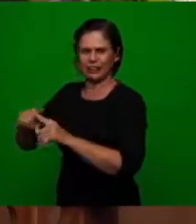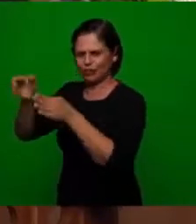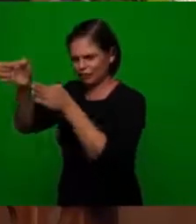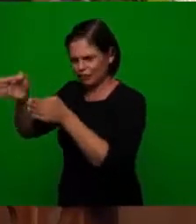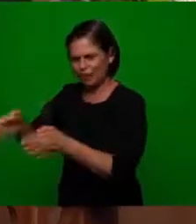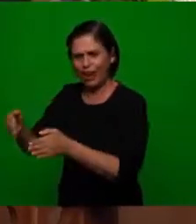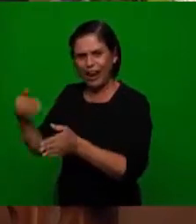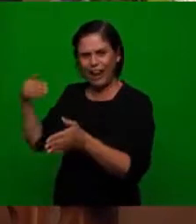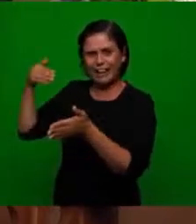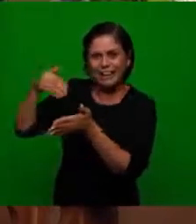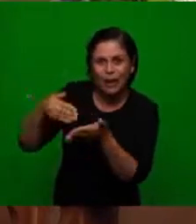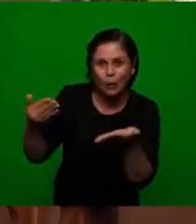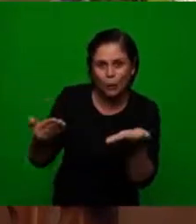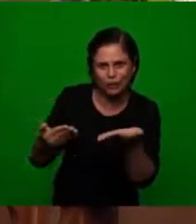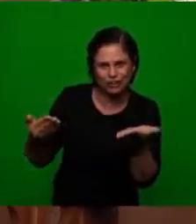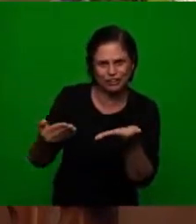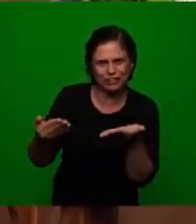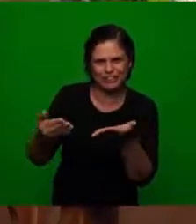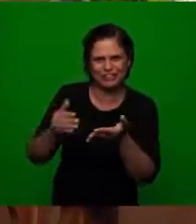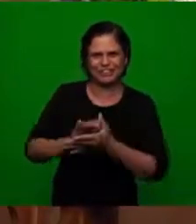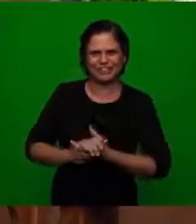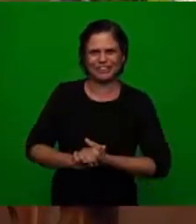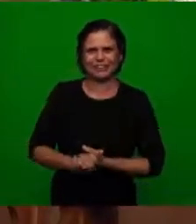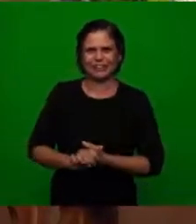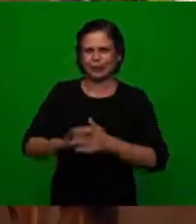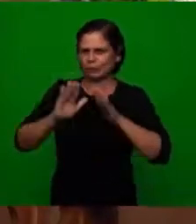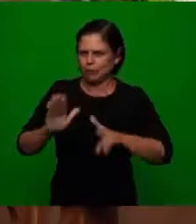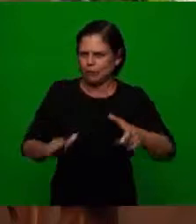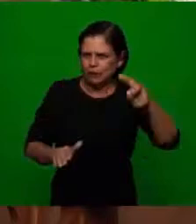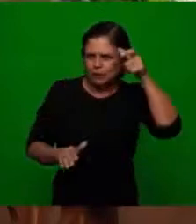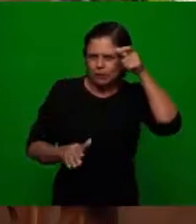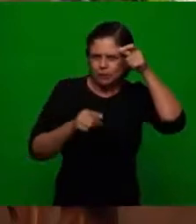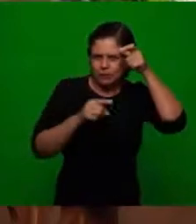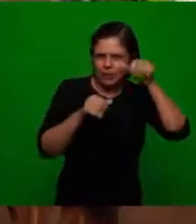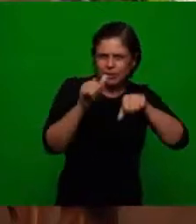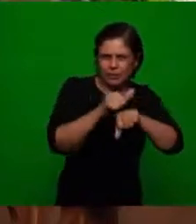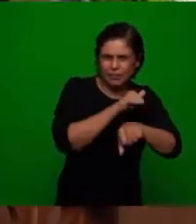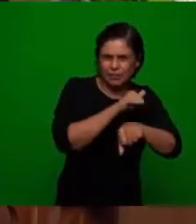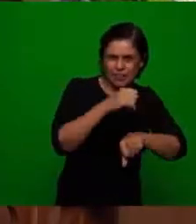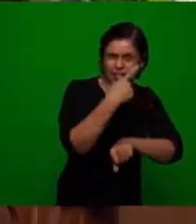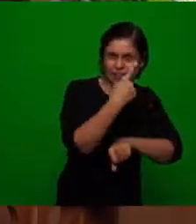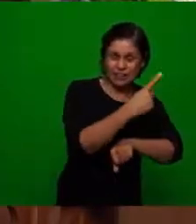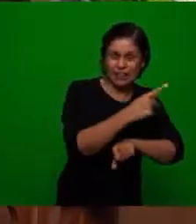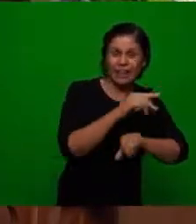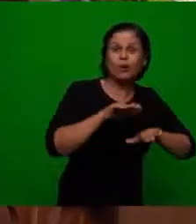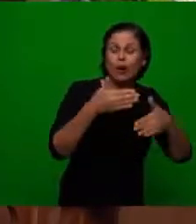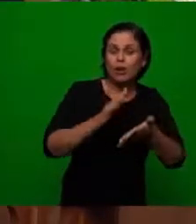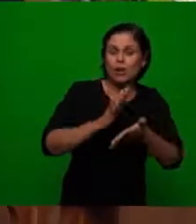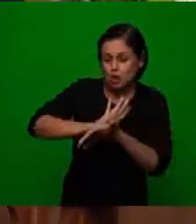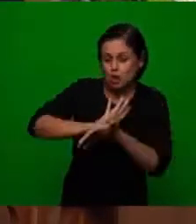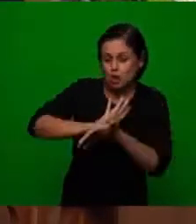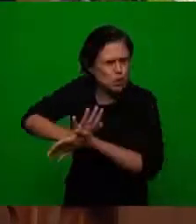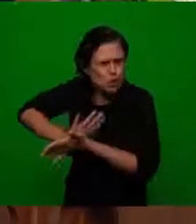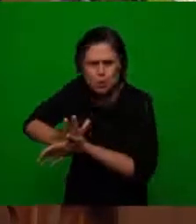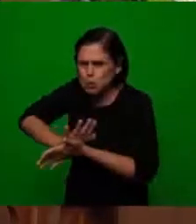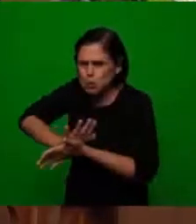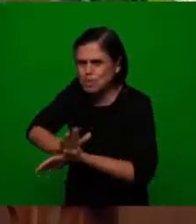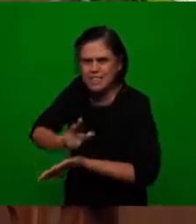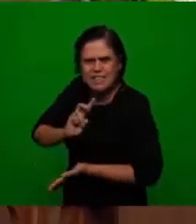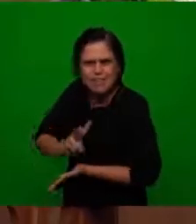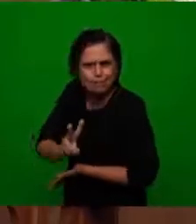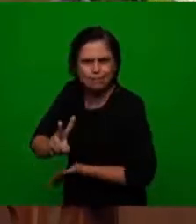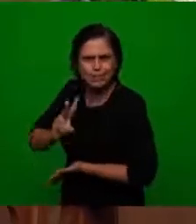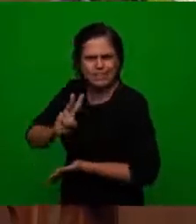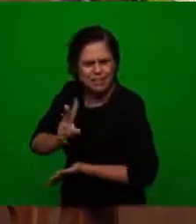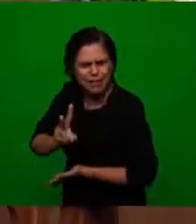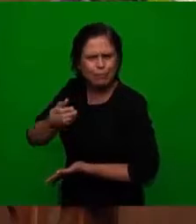to all the way to our days. But the enemy, his intention was to destroy, has always been